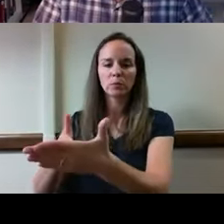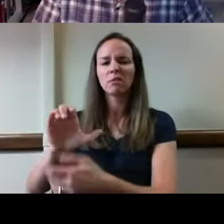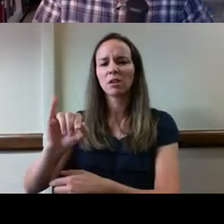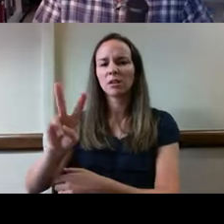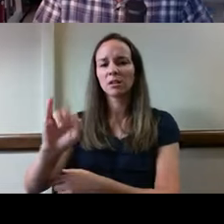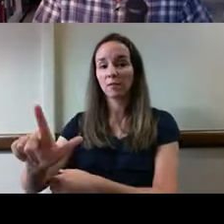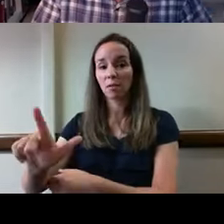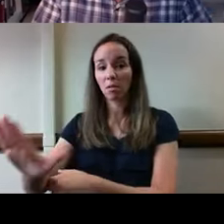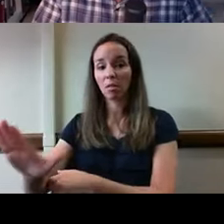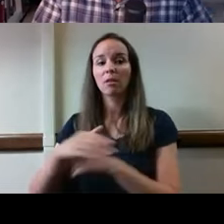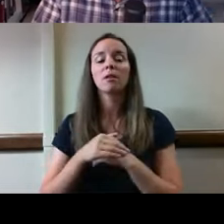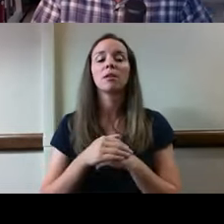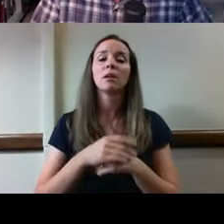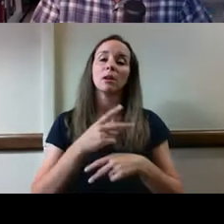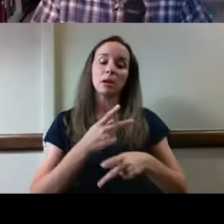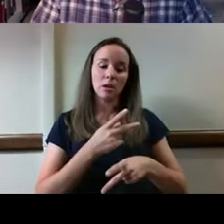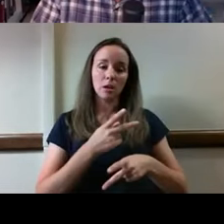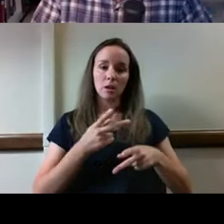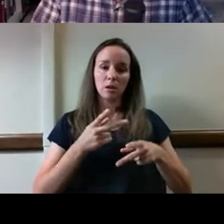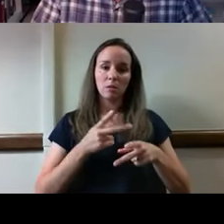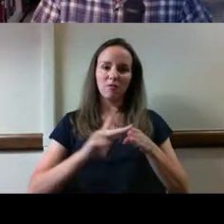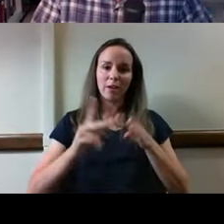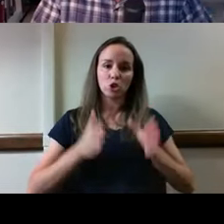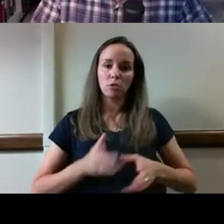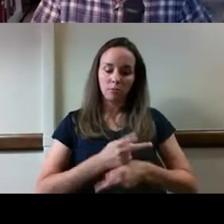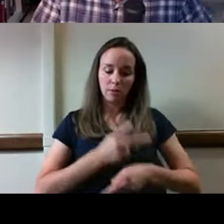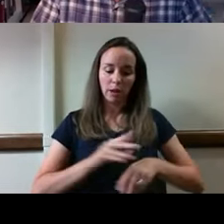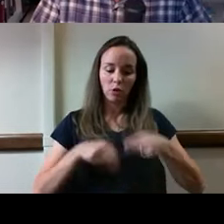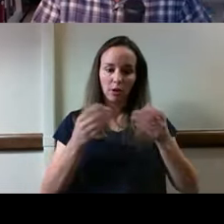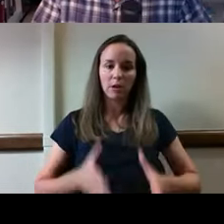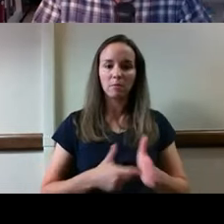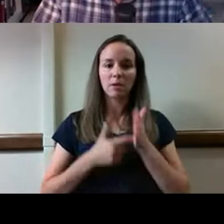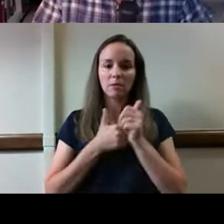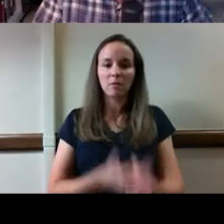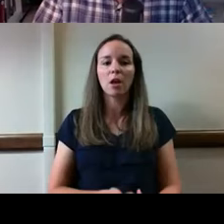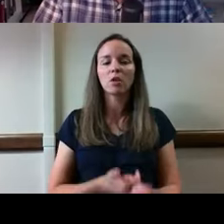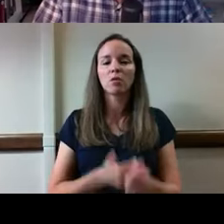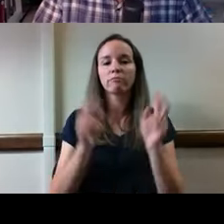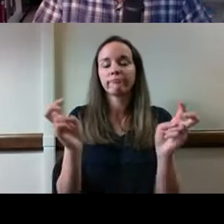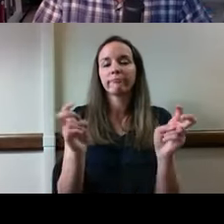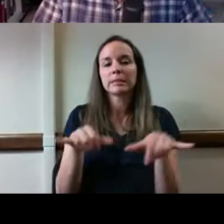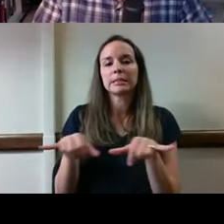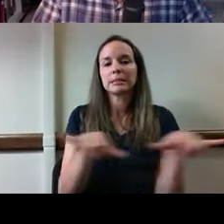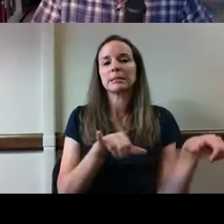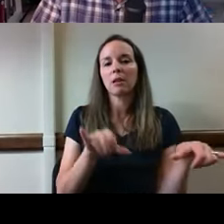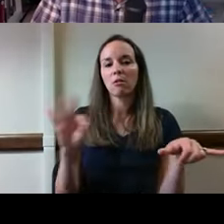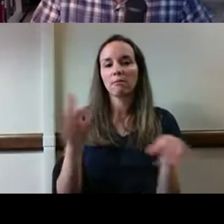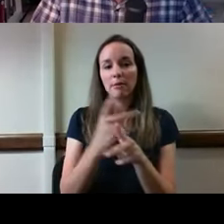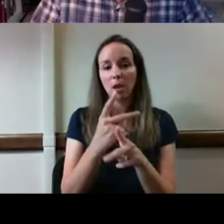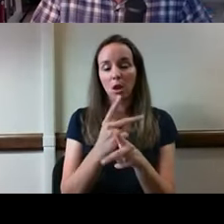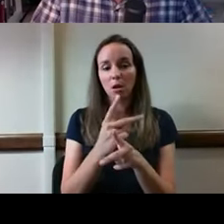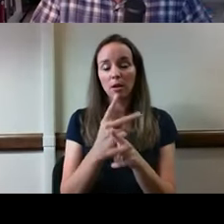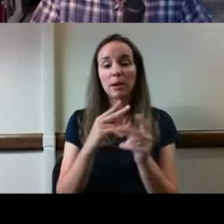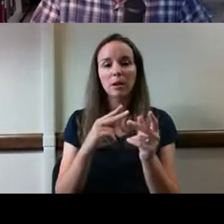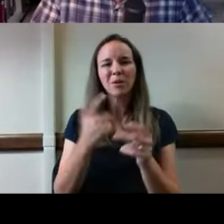A caregiving professional is required to comply with what is called the standard of care. That's following